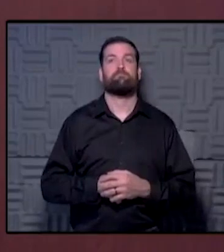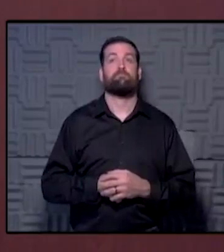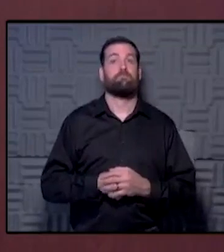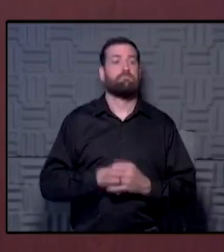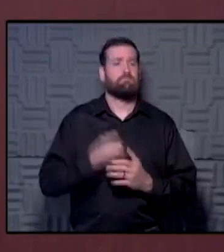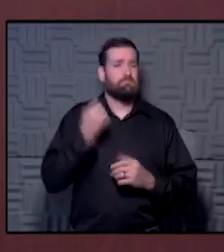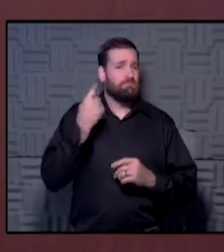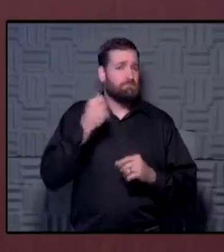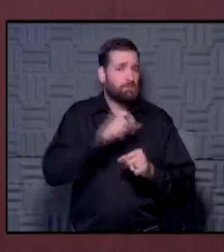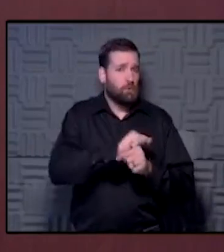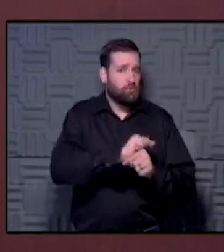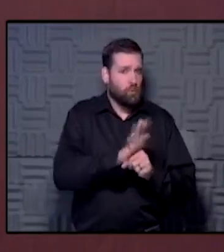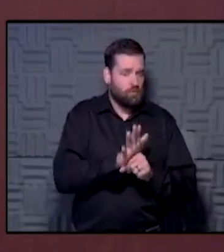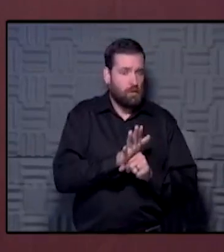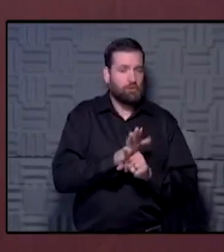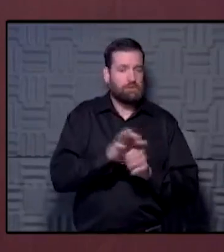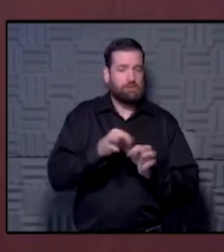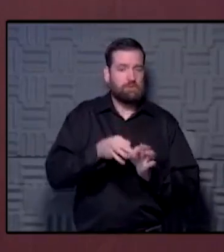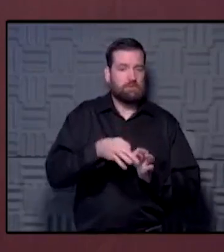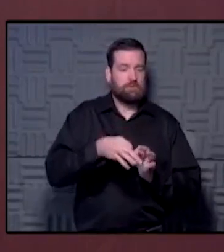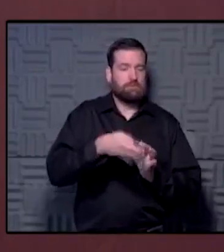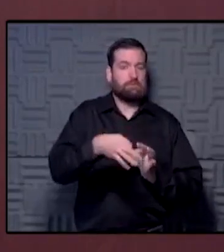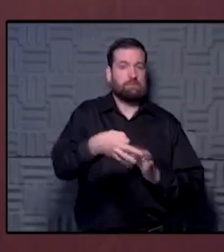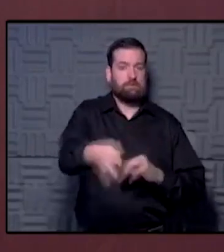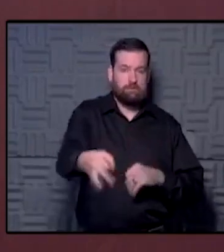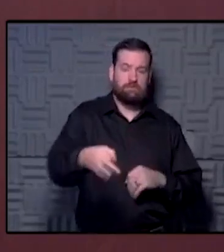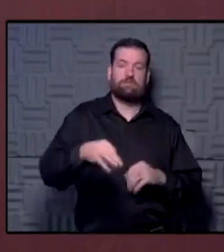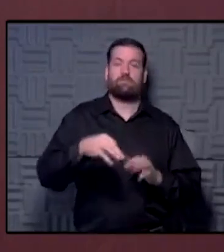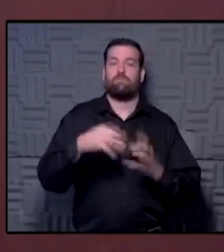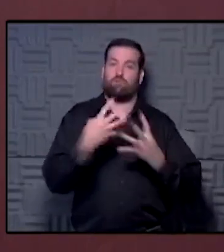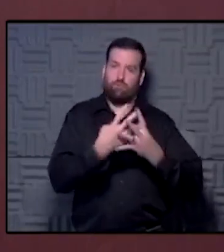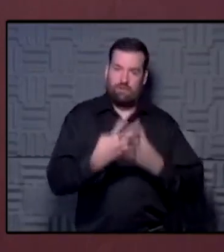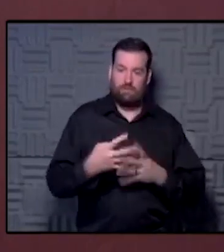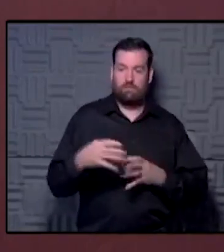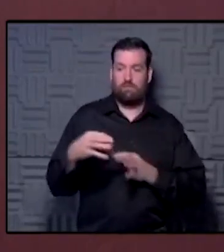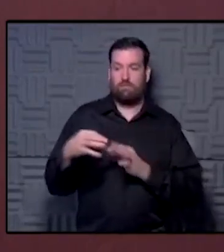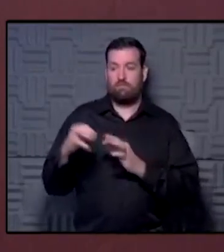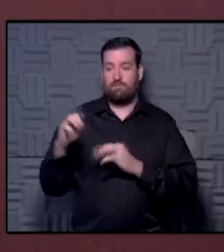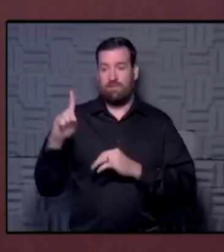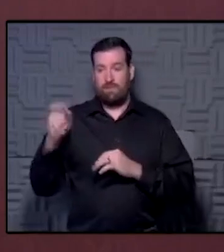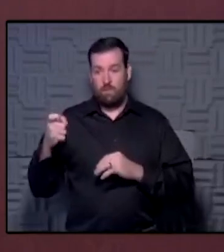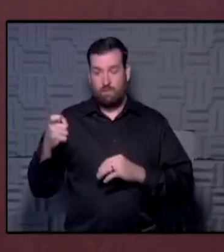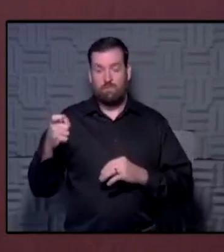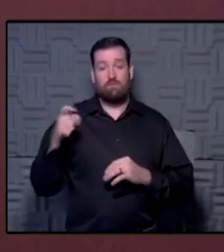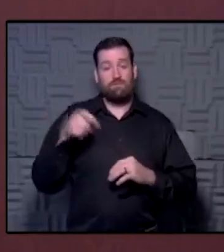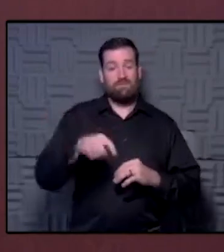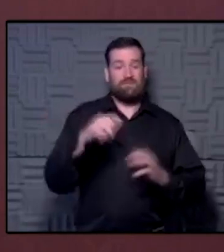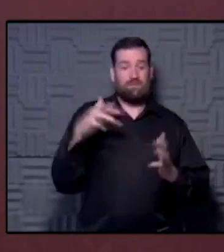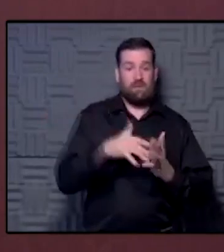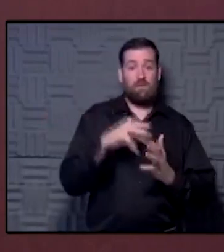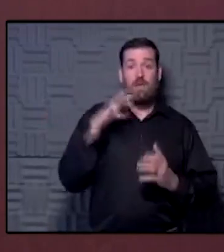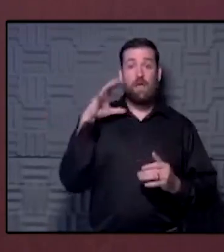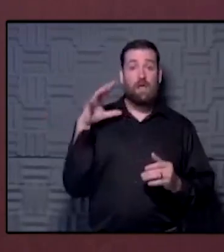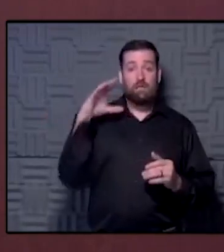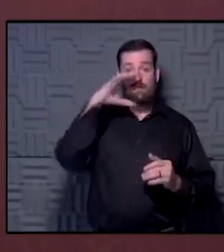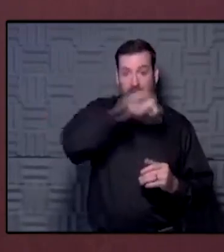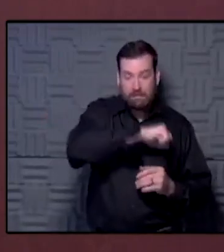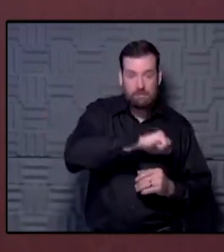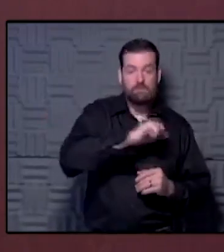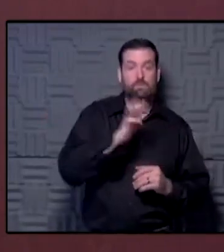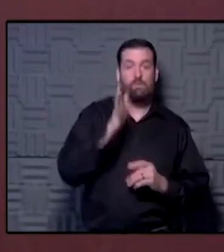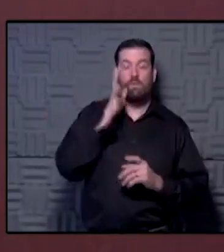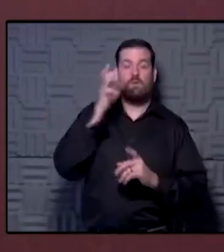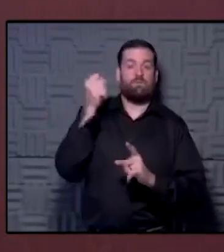COVID's impact on delayed screening and diagnosis, it actually, this study actually estimates that this will impact